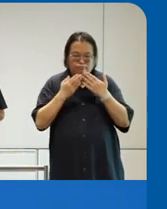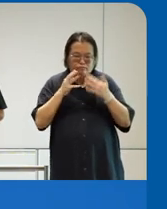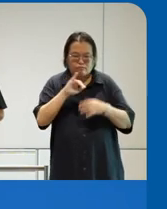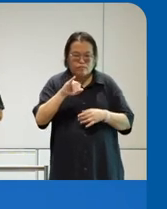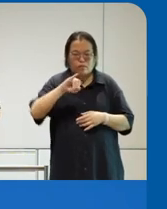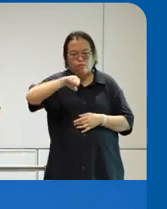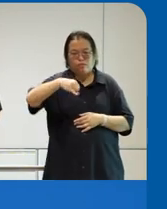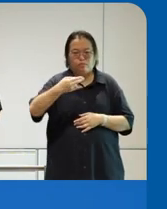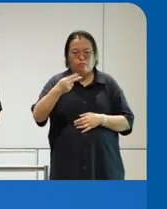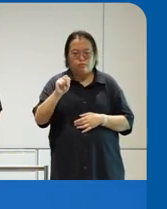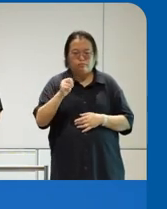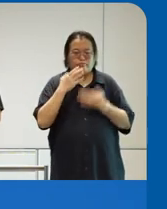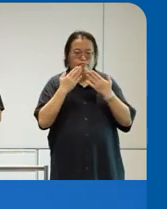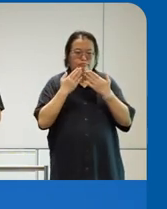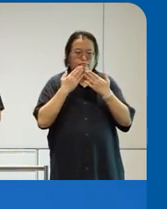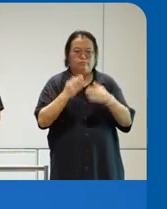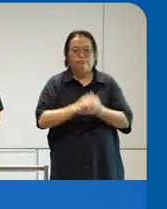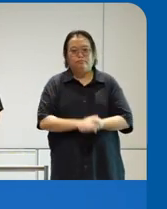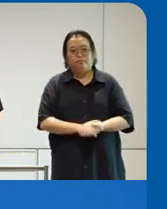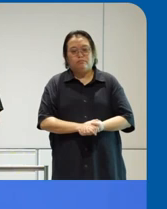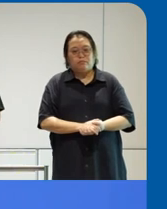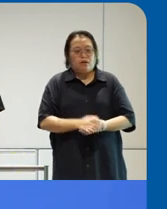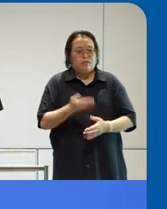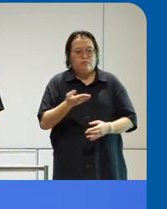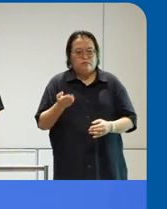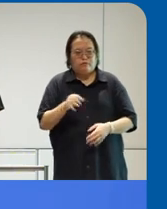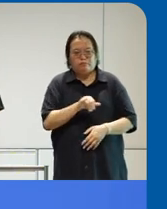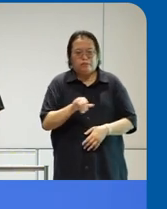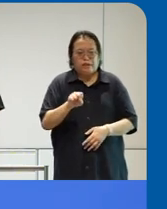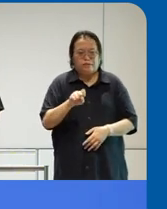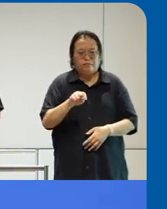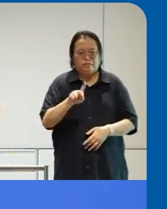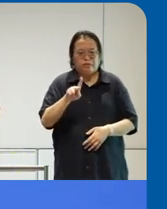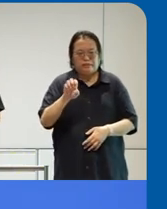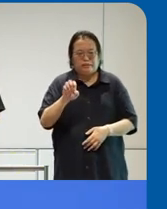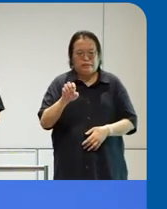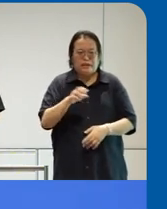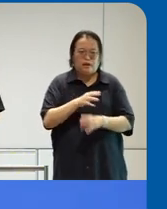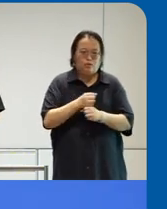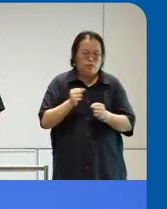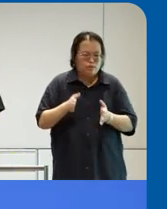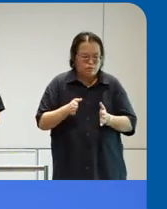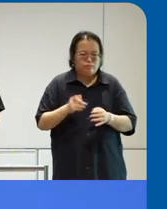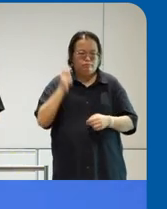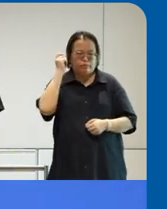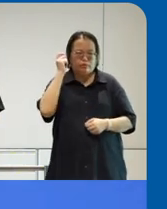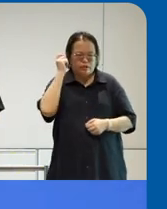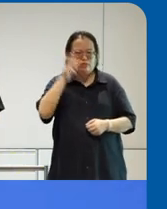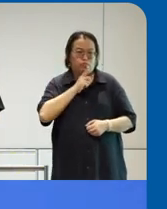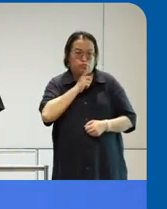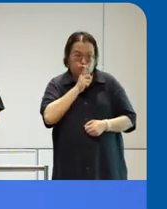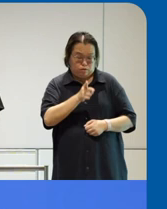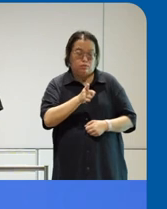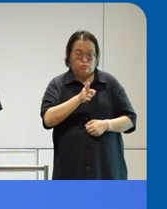And yeah, you know, stuff like stakeholder theory, for those of you who to business school, you know, it's not some nebulous concept, it's a real thing.